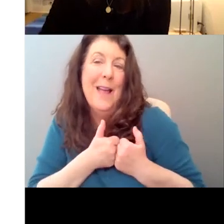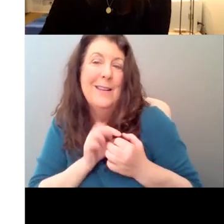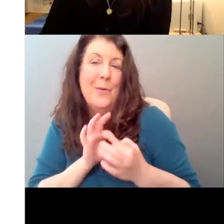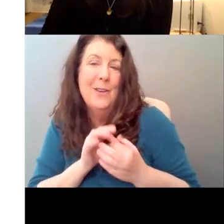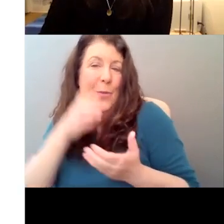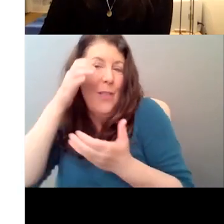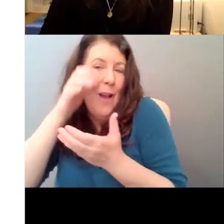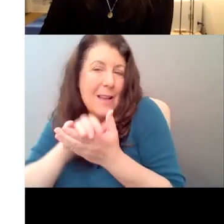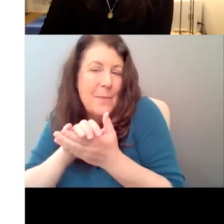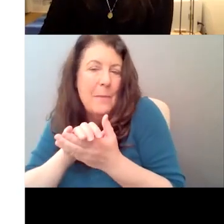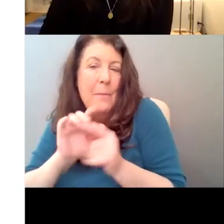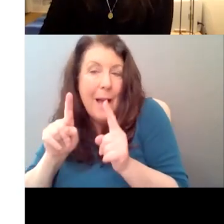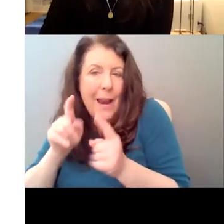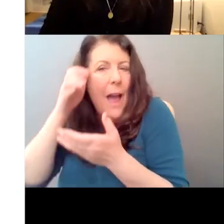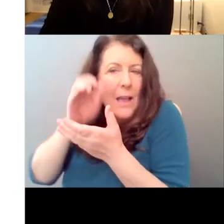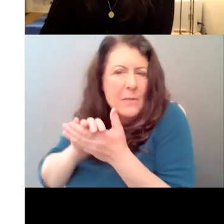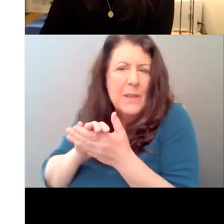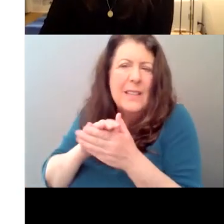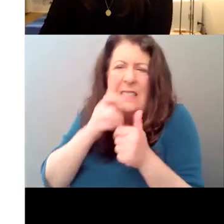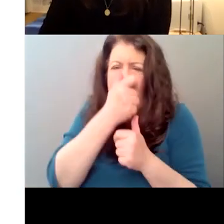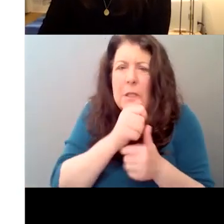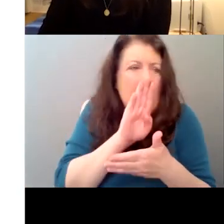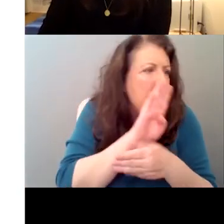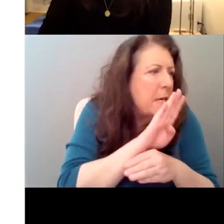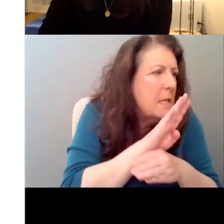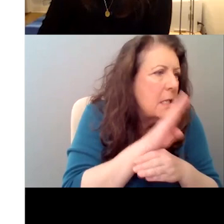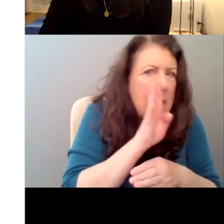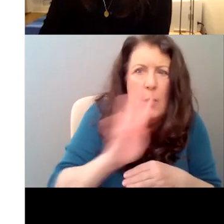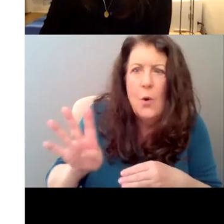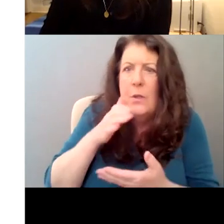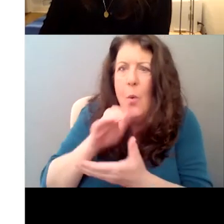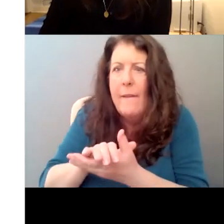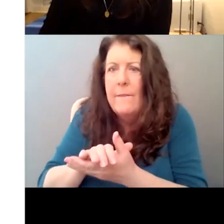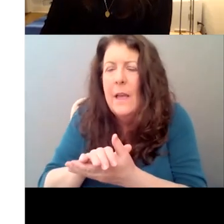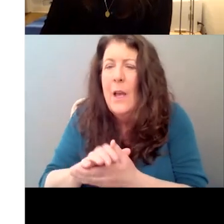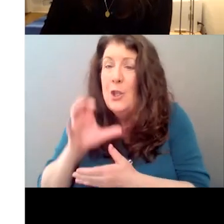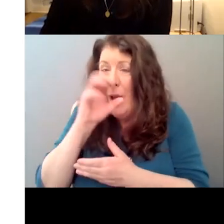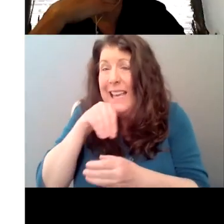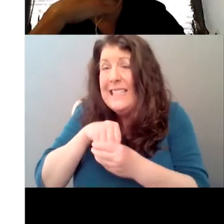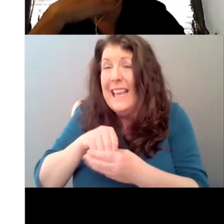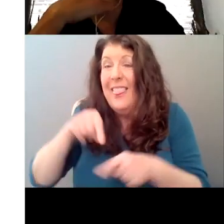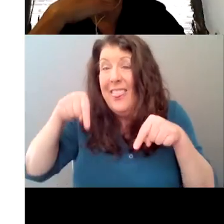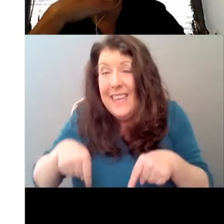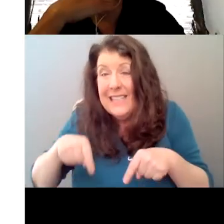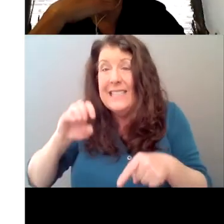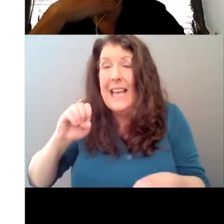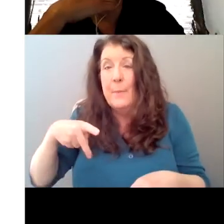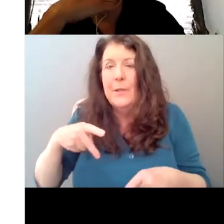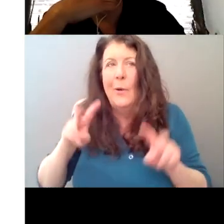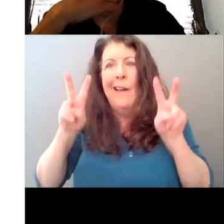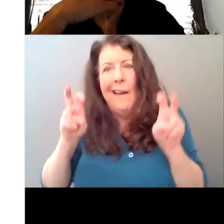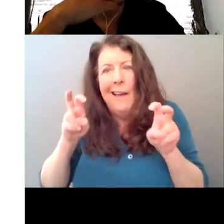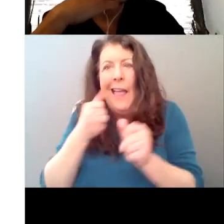in with her. Um, but yeah, I suppose in the context of this episode, everyone's on a date. So that's, that's why.